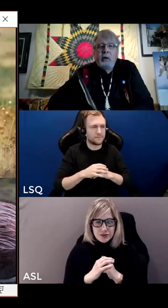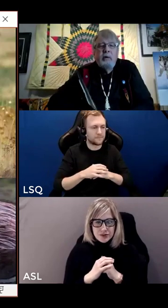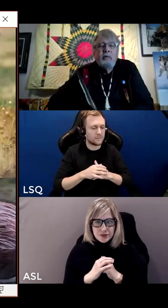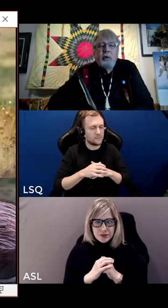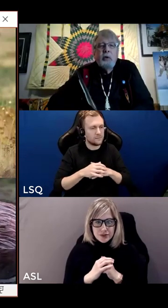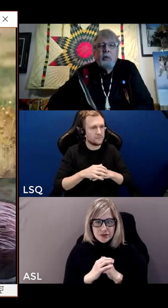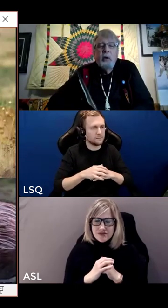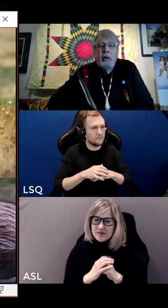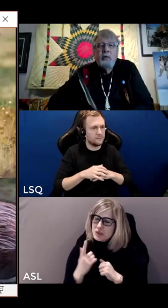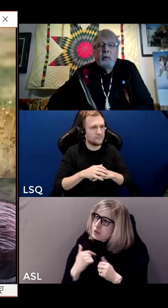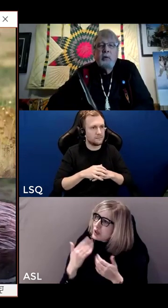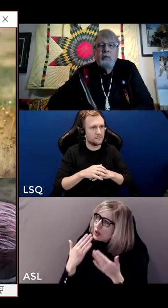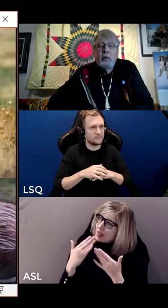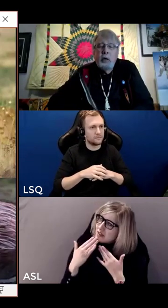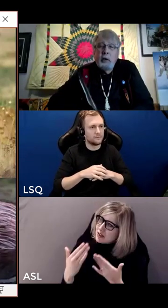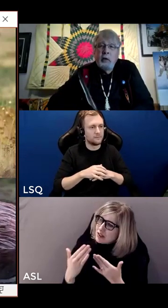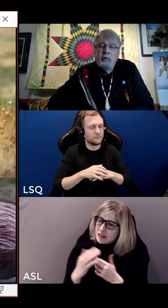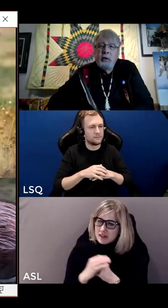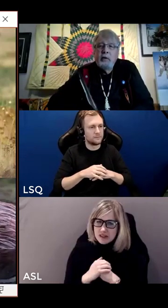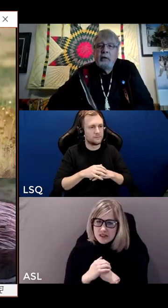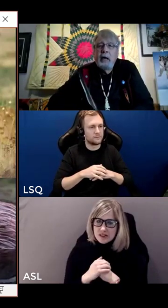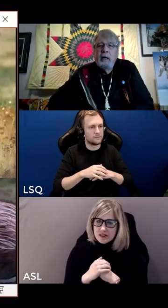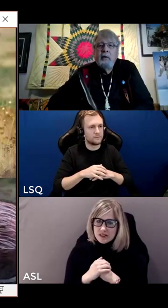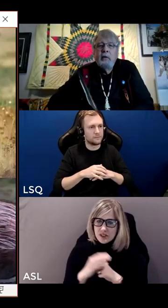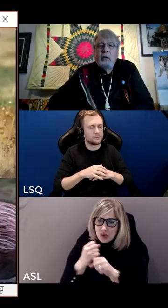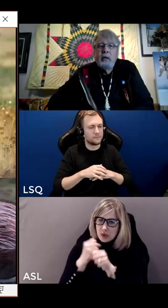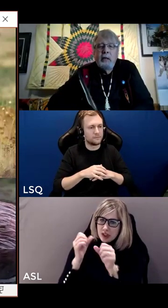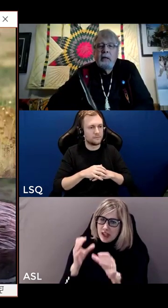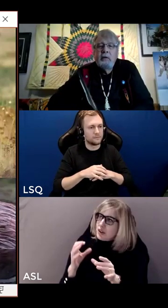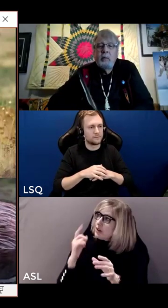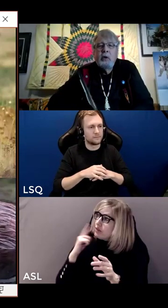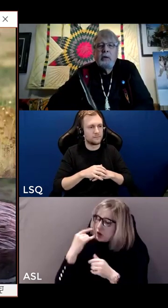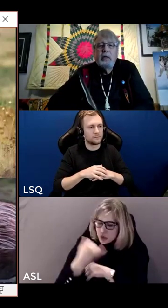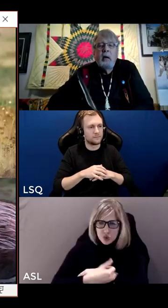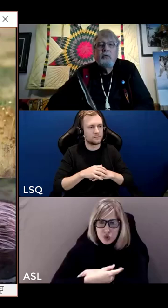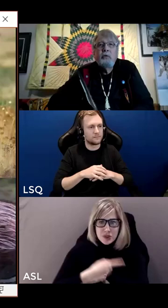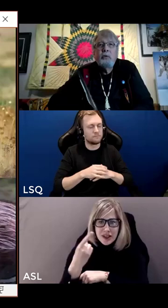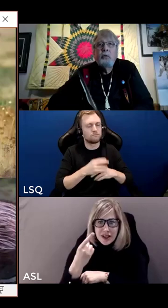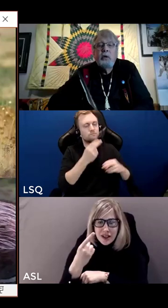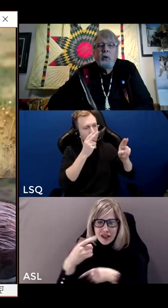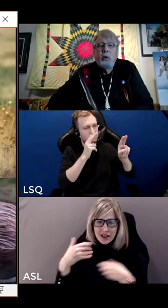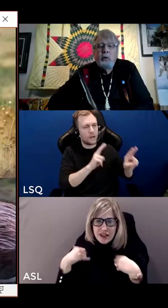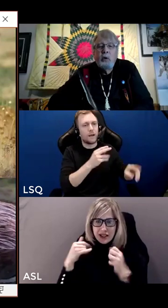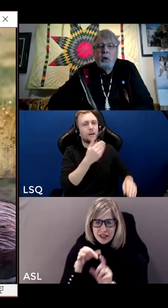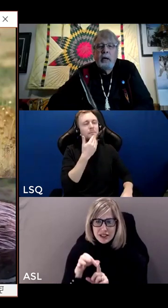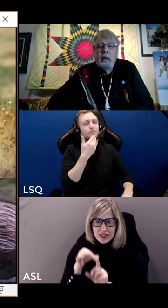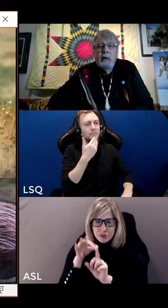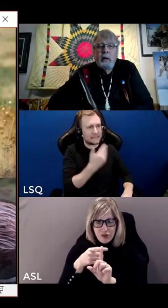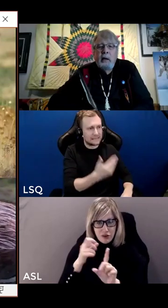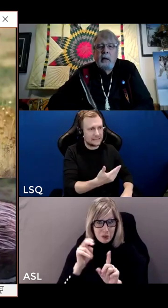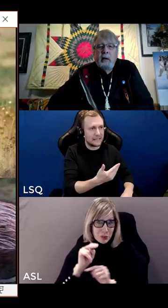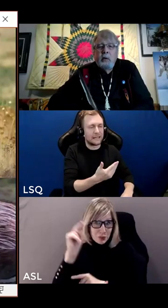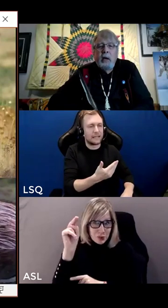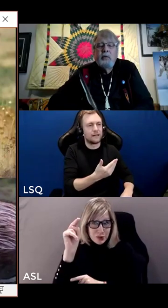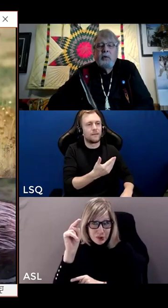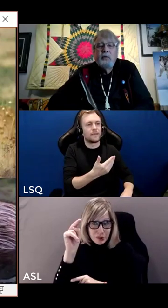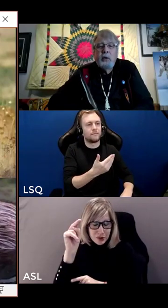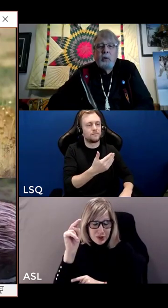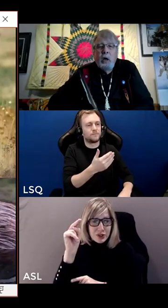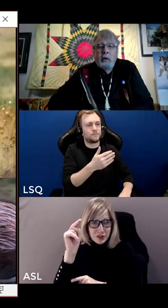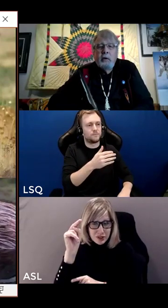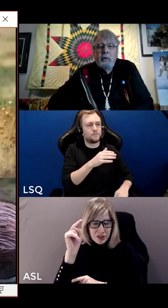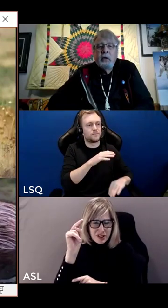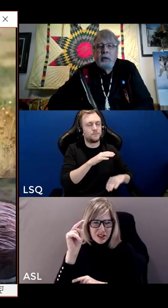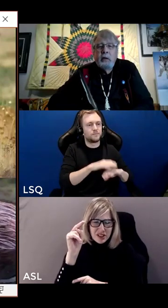We're grateful. We're grateful for creators for this day for the healing spirit that comes through the northern doorway. Grateful